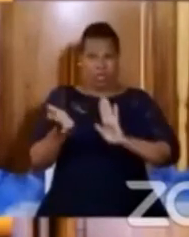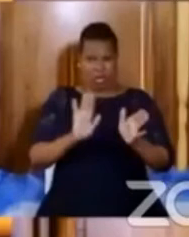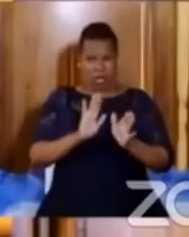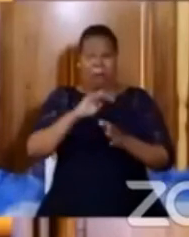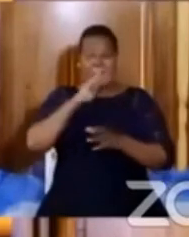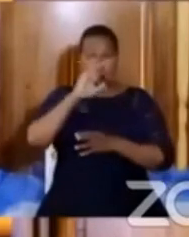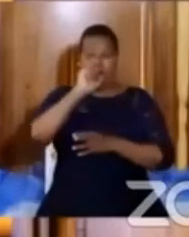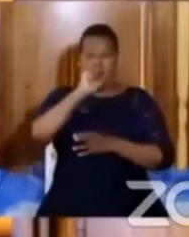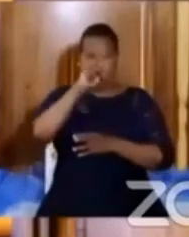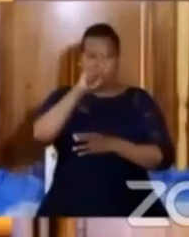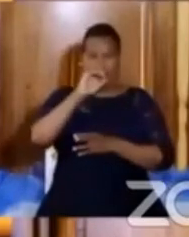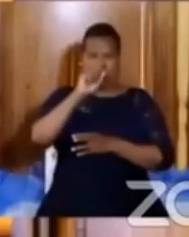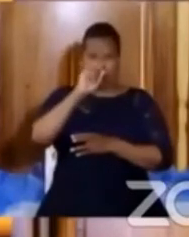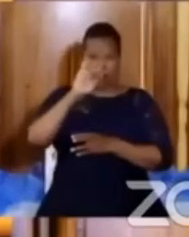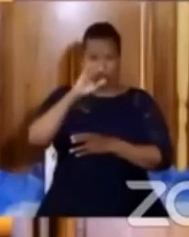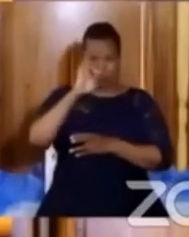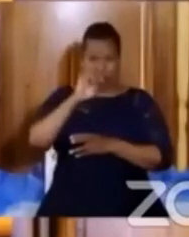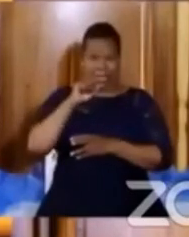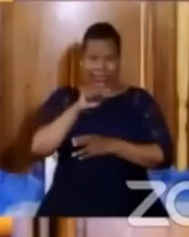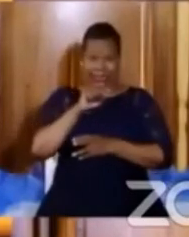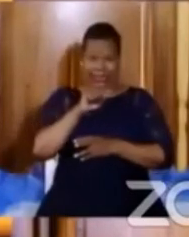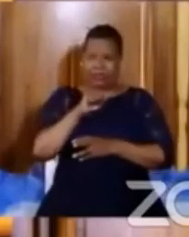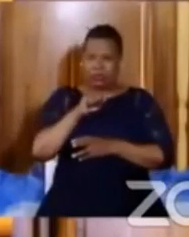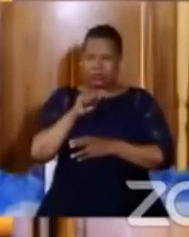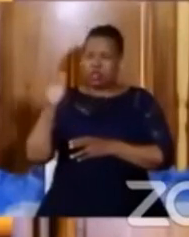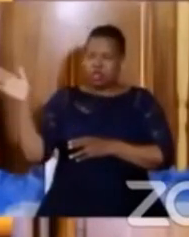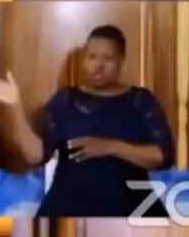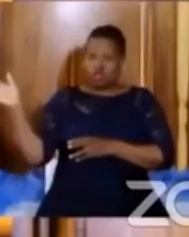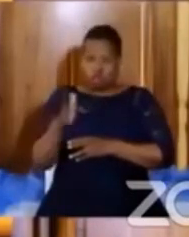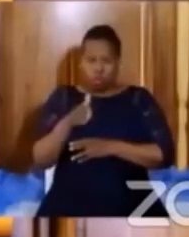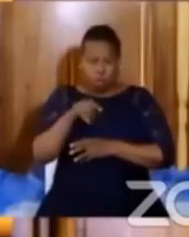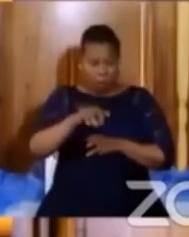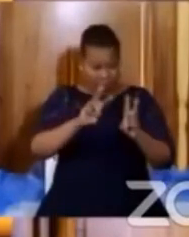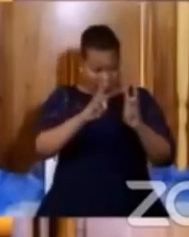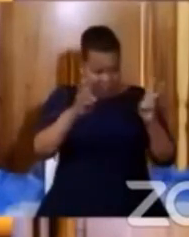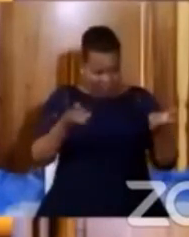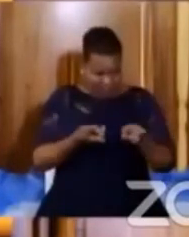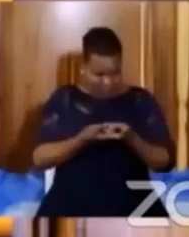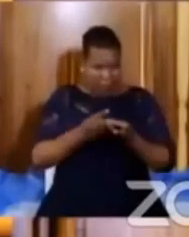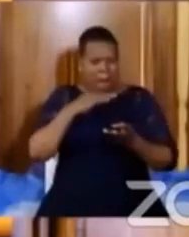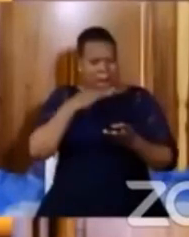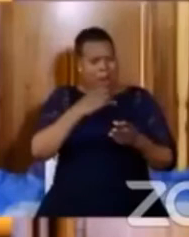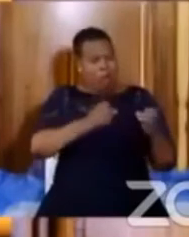apostles were given the authority that whatsoever they bind on earth is bound in heaven.